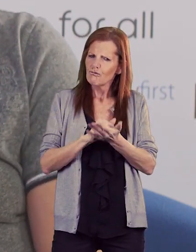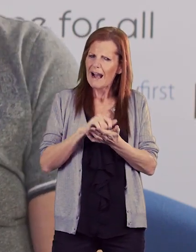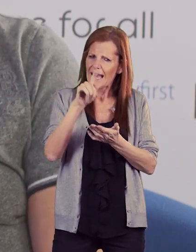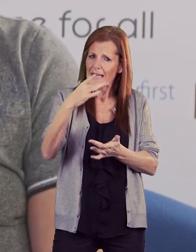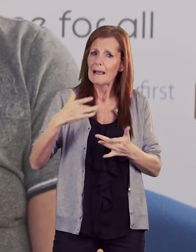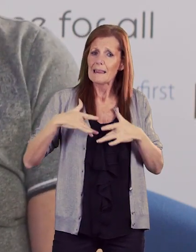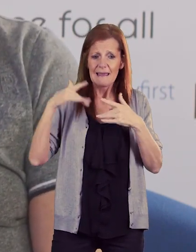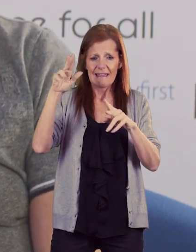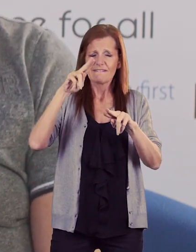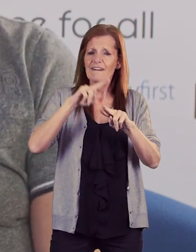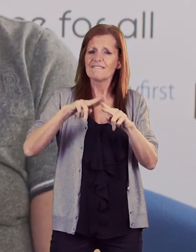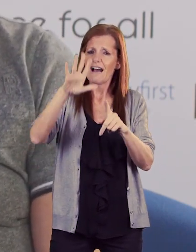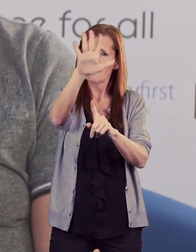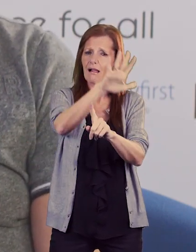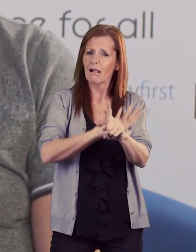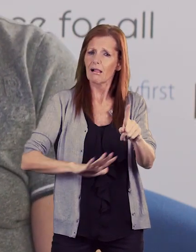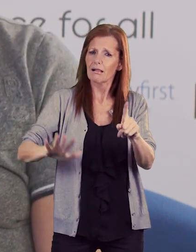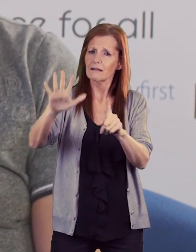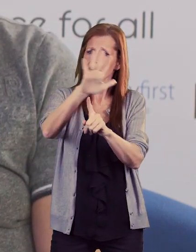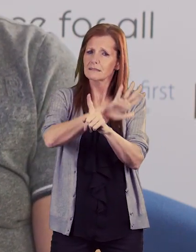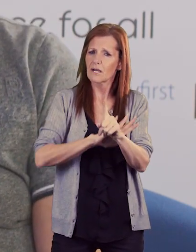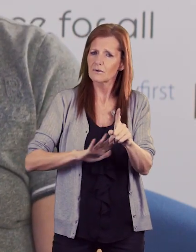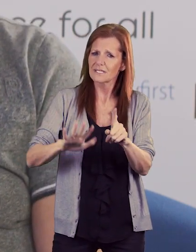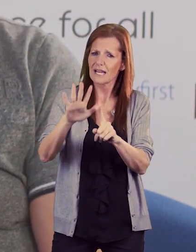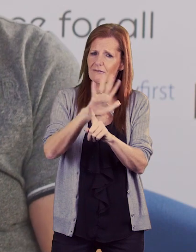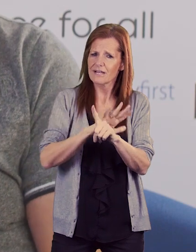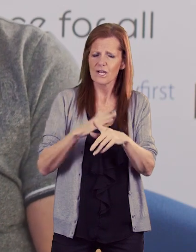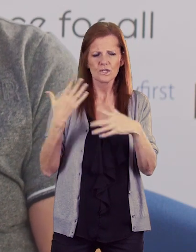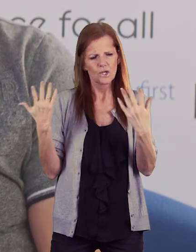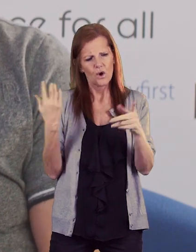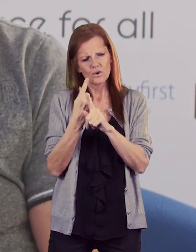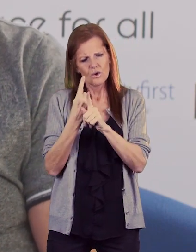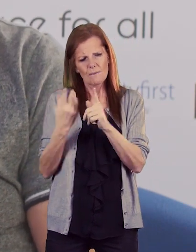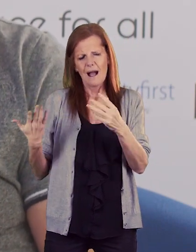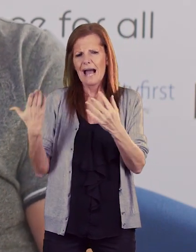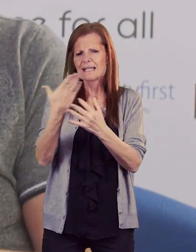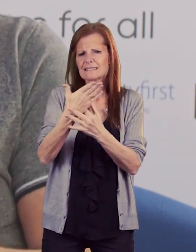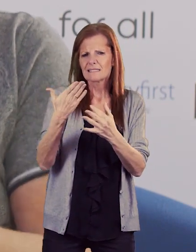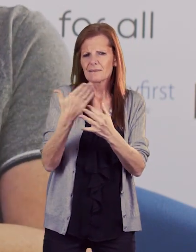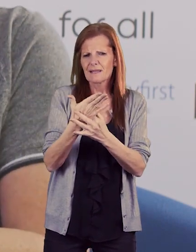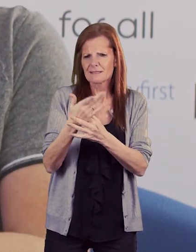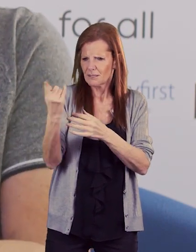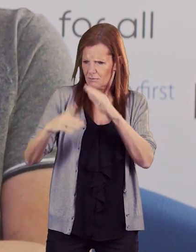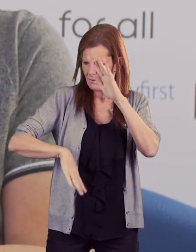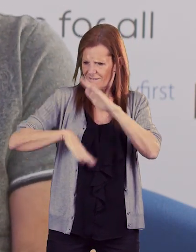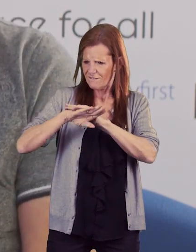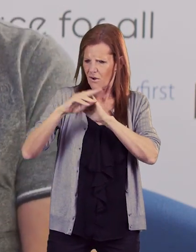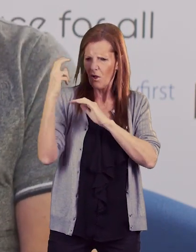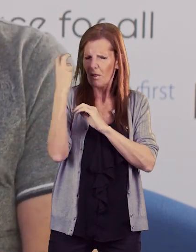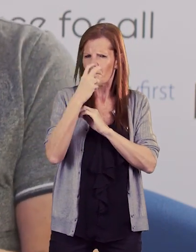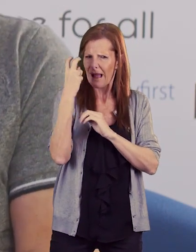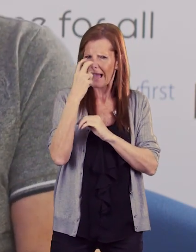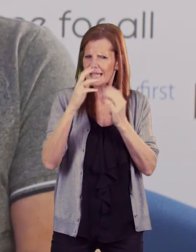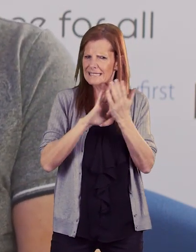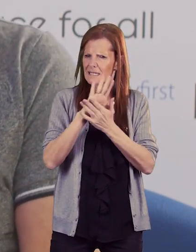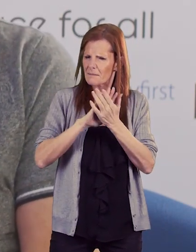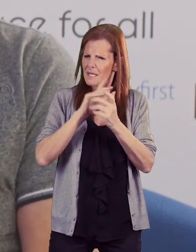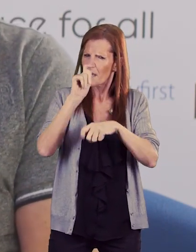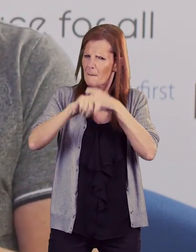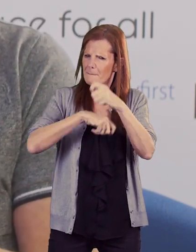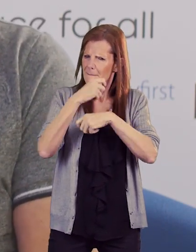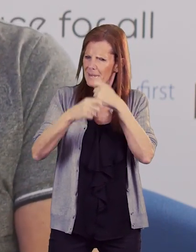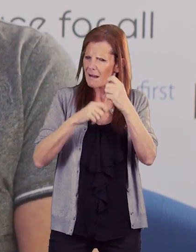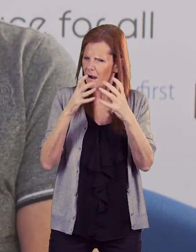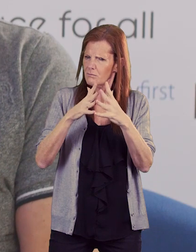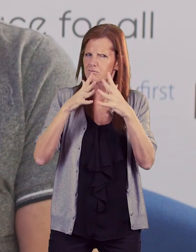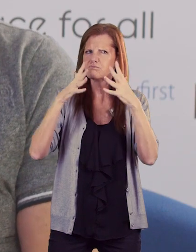you live in the final coast area um so with with accessibility obviously being totally blind that probably throws in